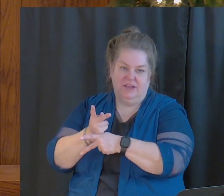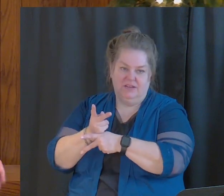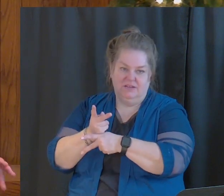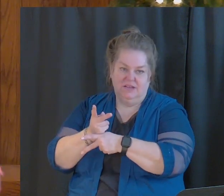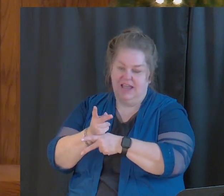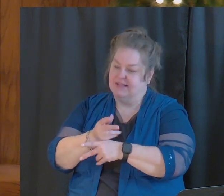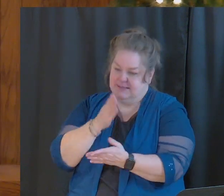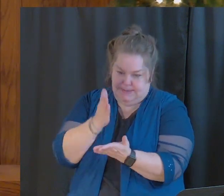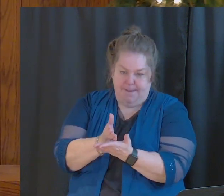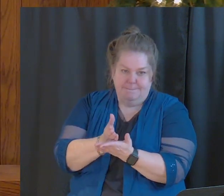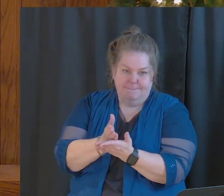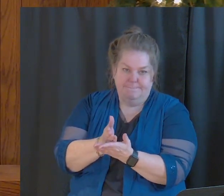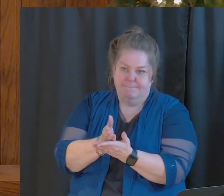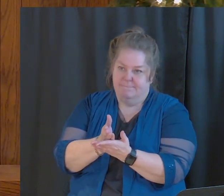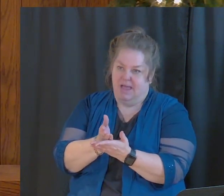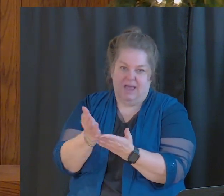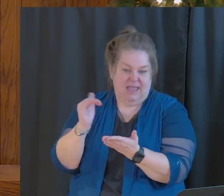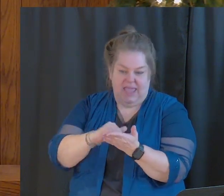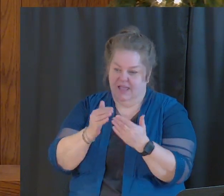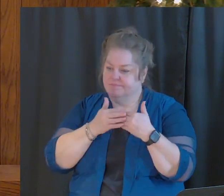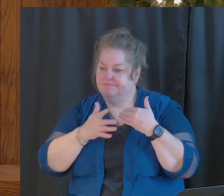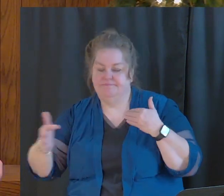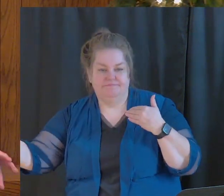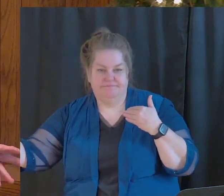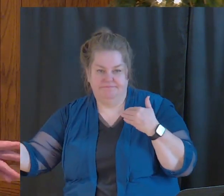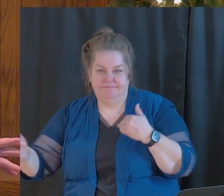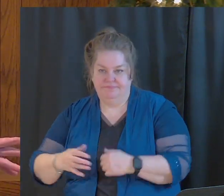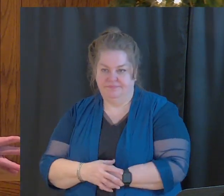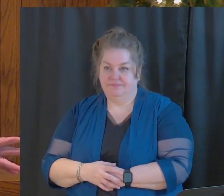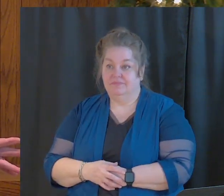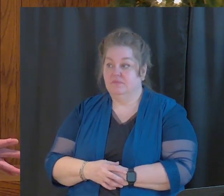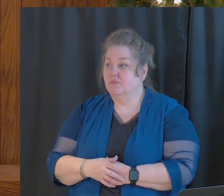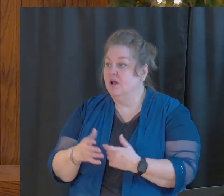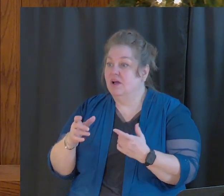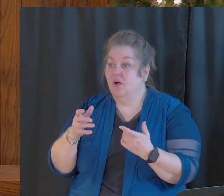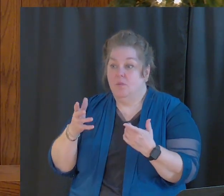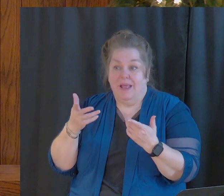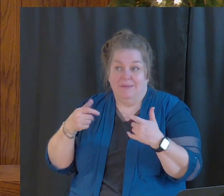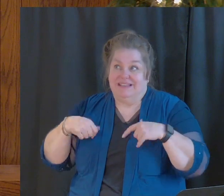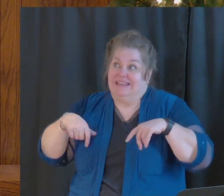Maybe it was simply to give Jesus Christ your life.